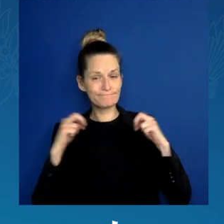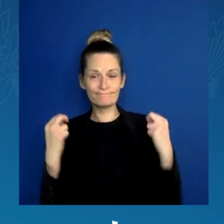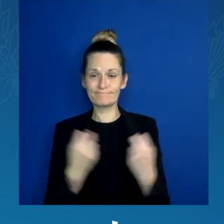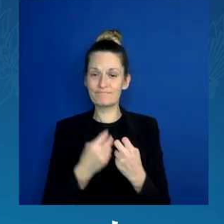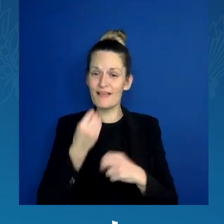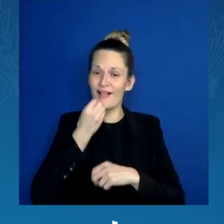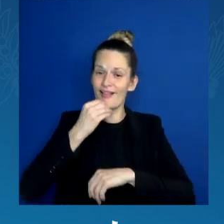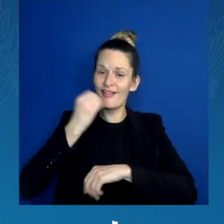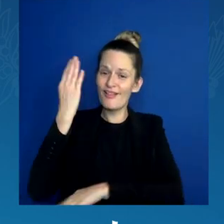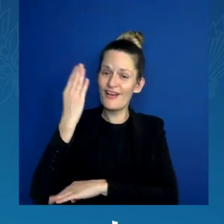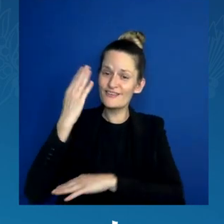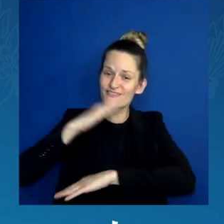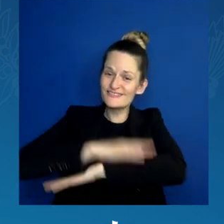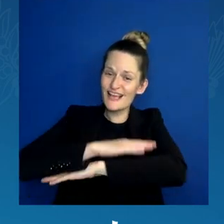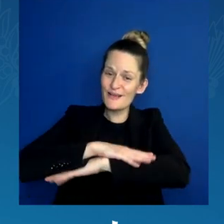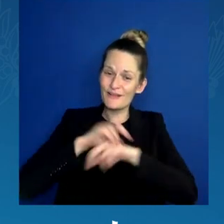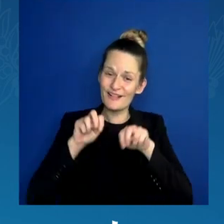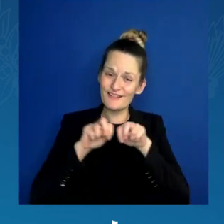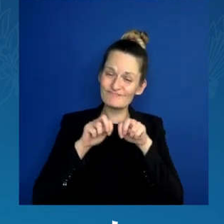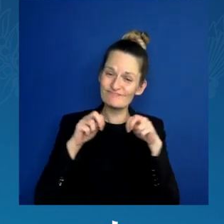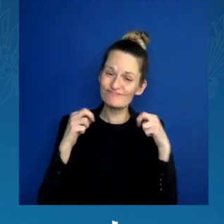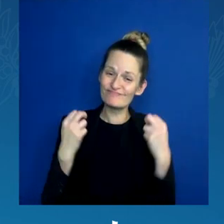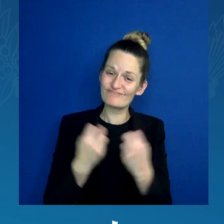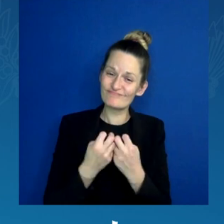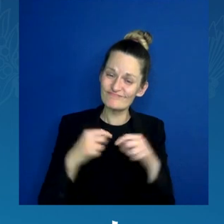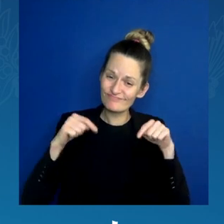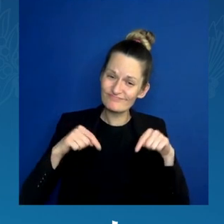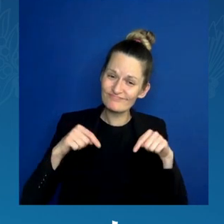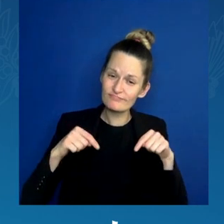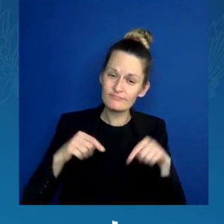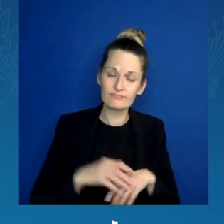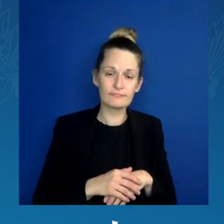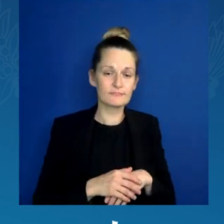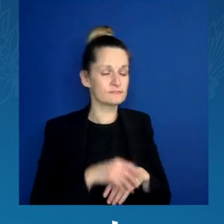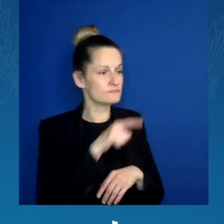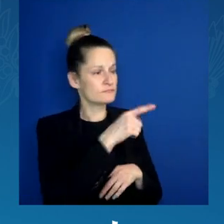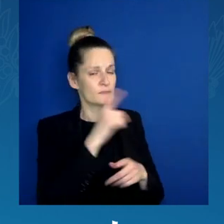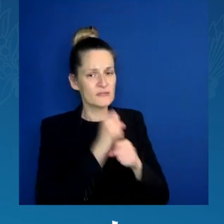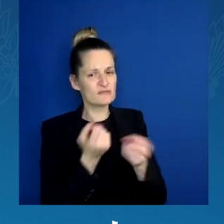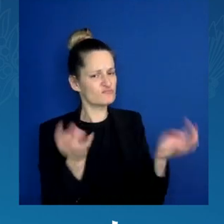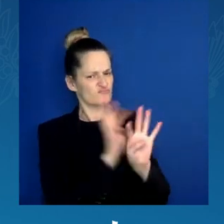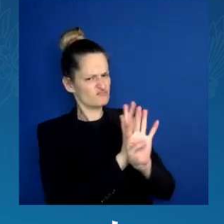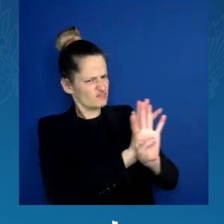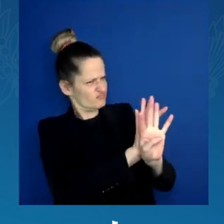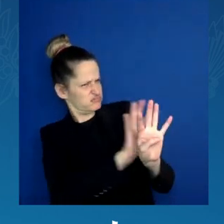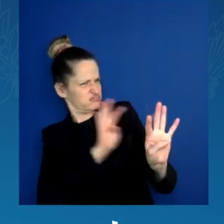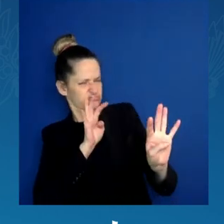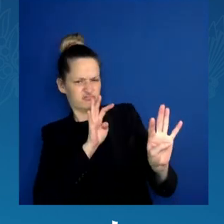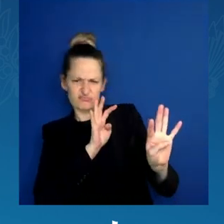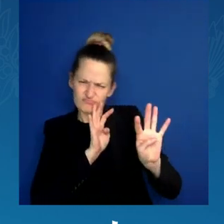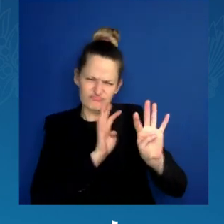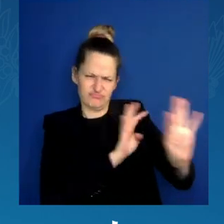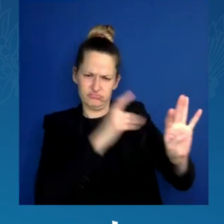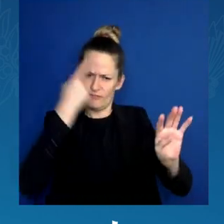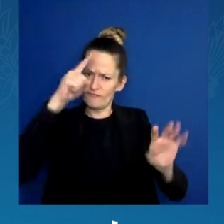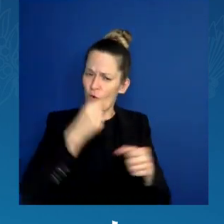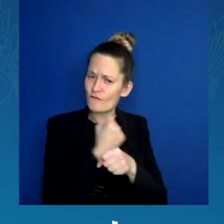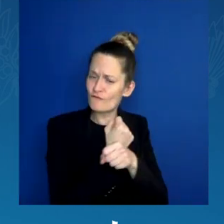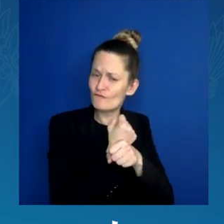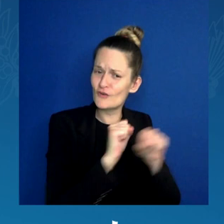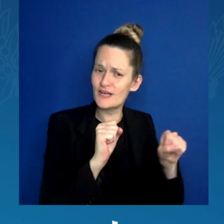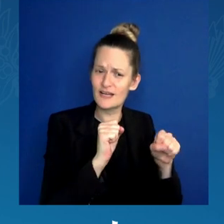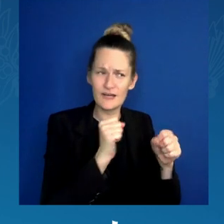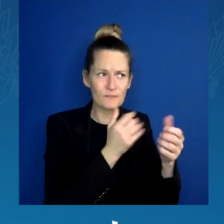here at the Walk to Freedom. Let's remember young leaders who joined the labor movement